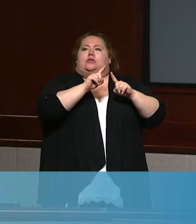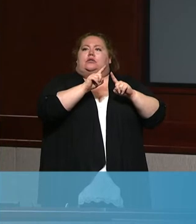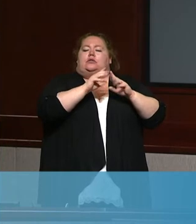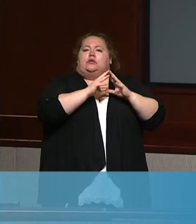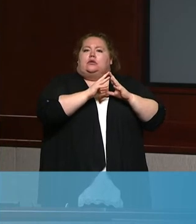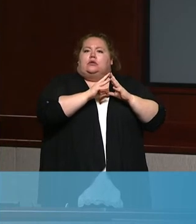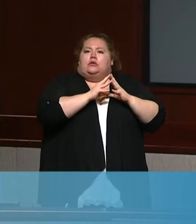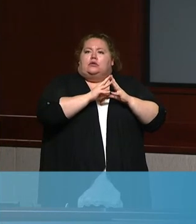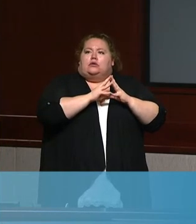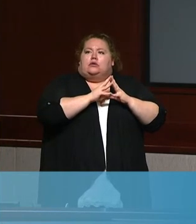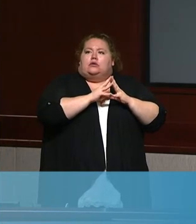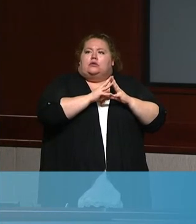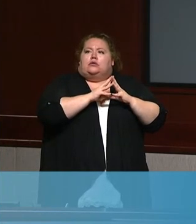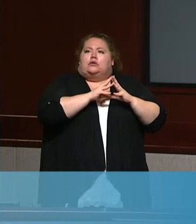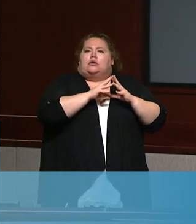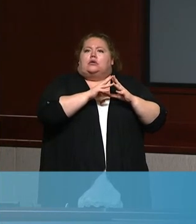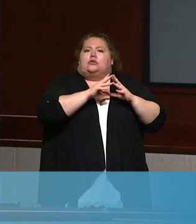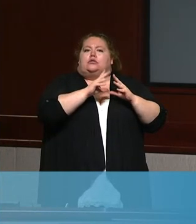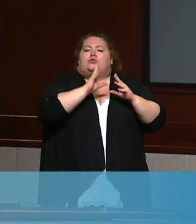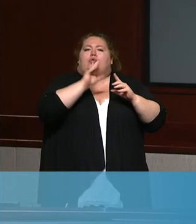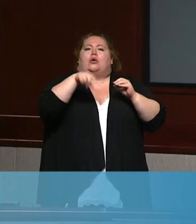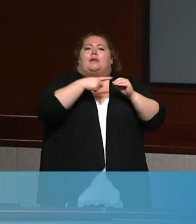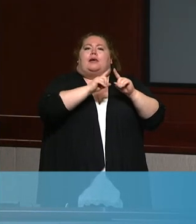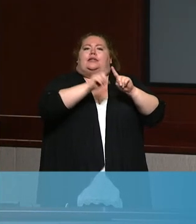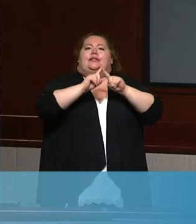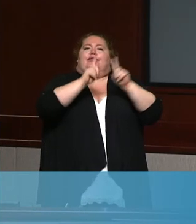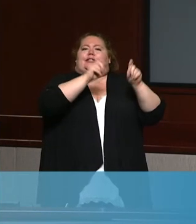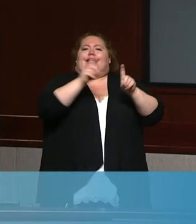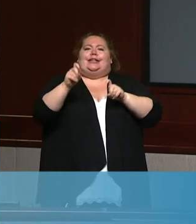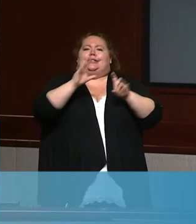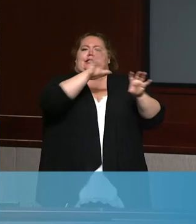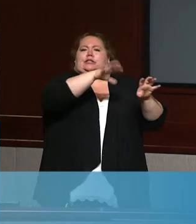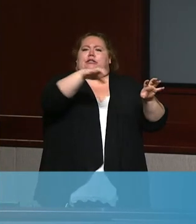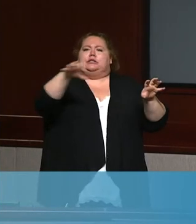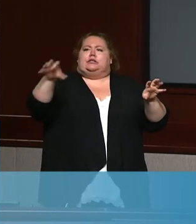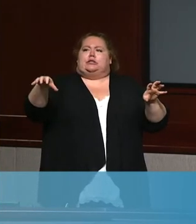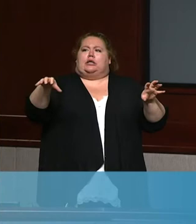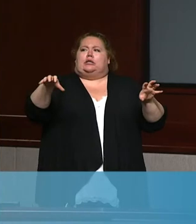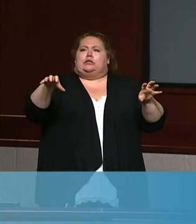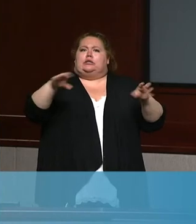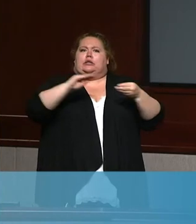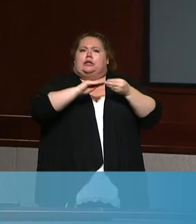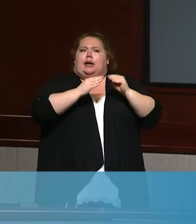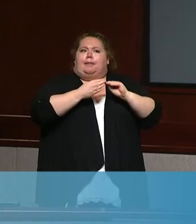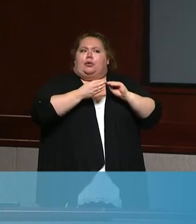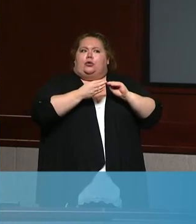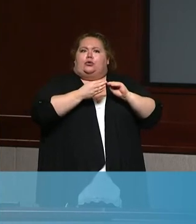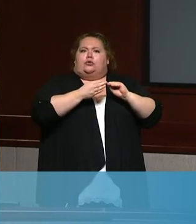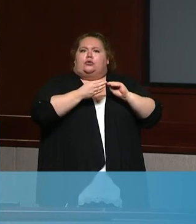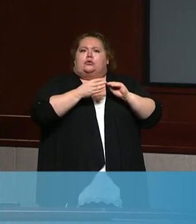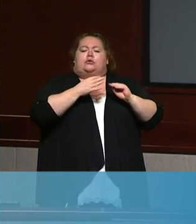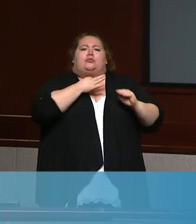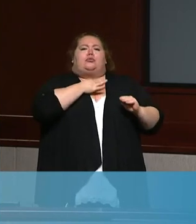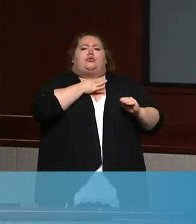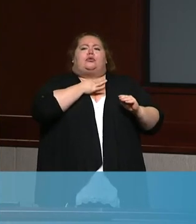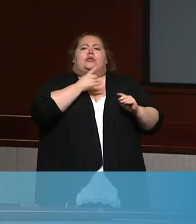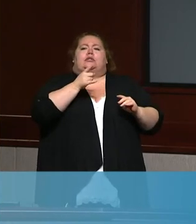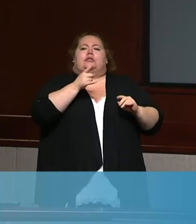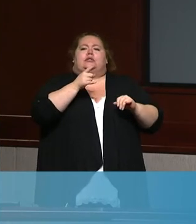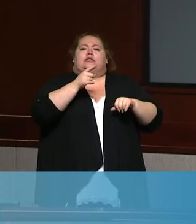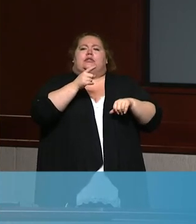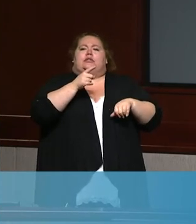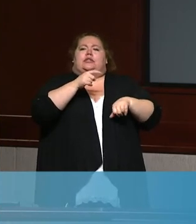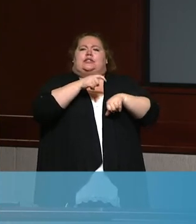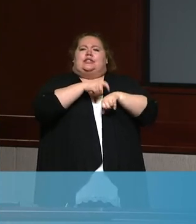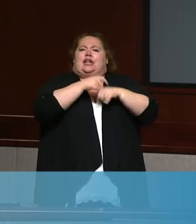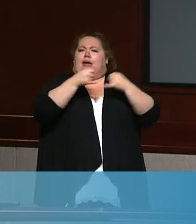public testing sites. So A, I just wanted to know what was the timeline on those, or rather the time period that those numbers were good